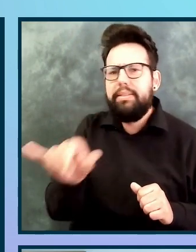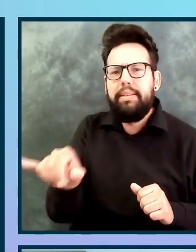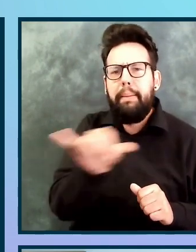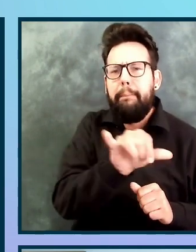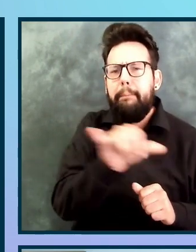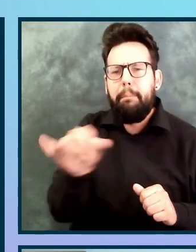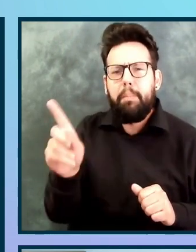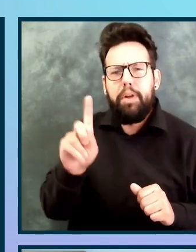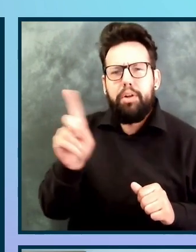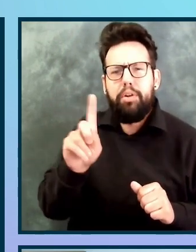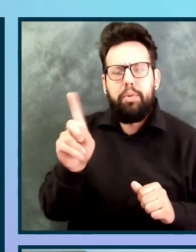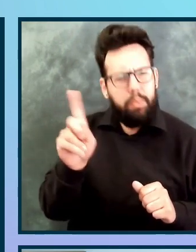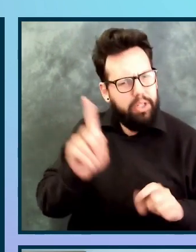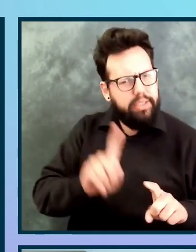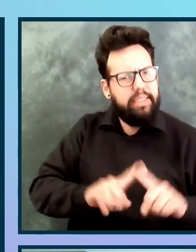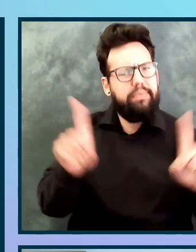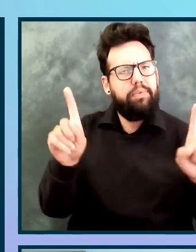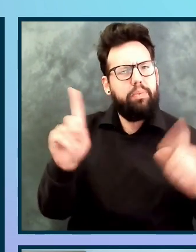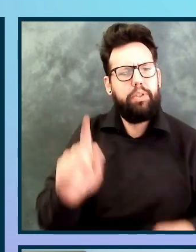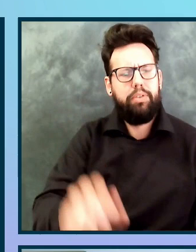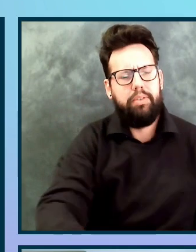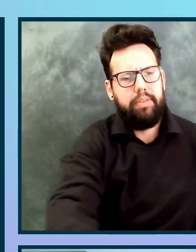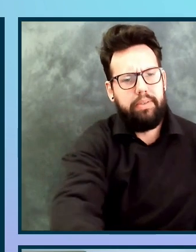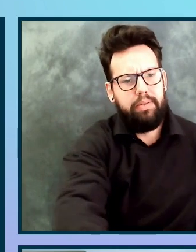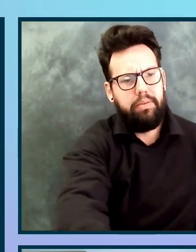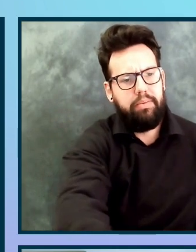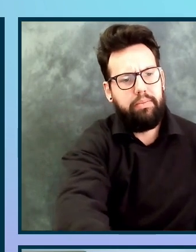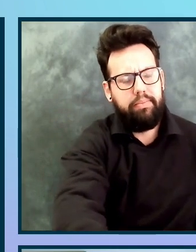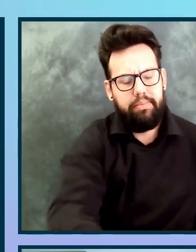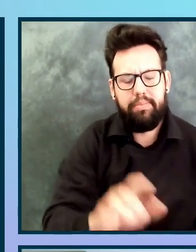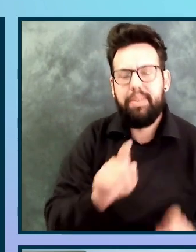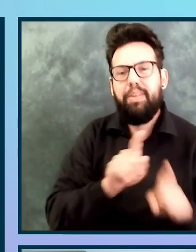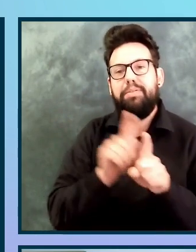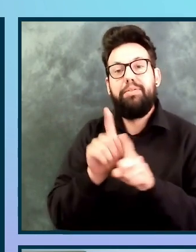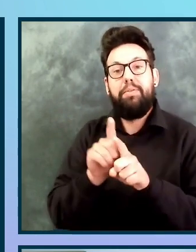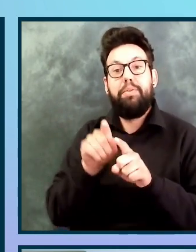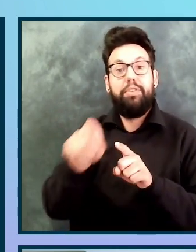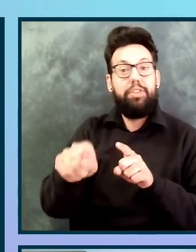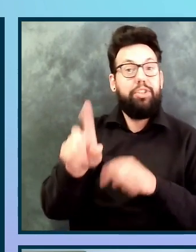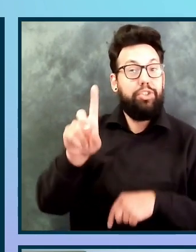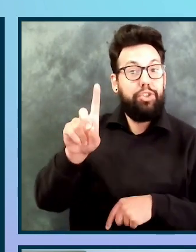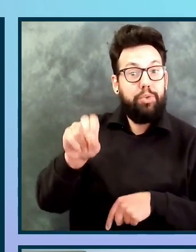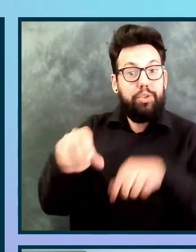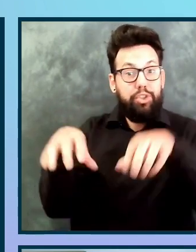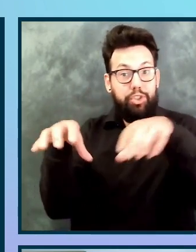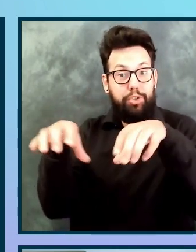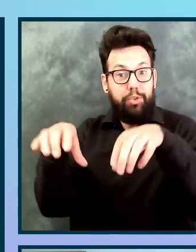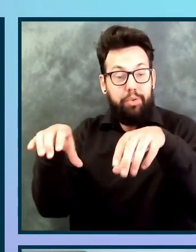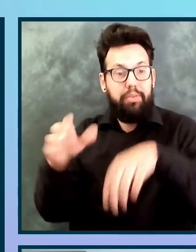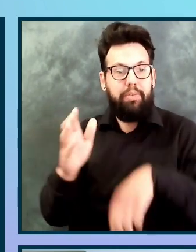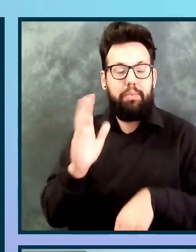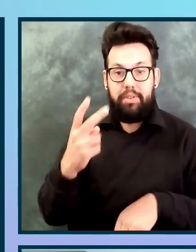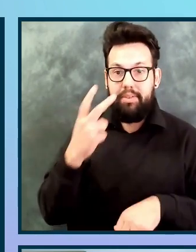Also, we're going to look at the actual do process and say, hey, did it go as planned? Meaning, was it